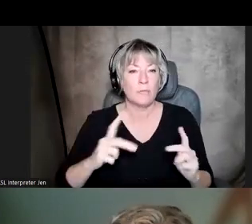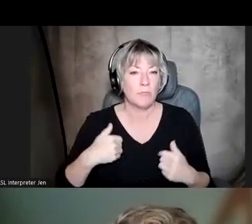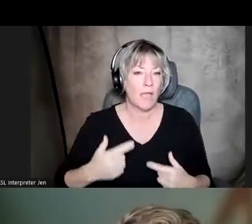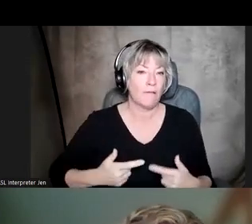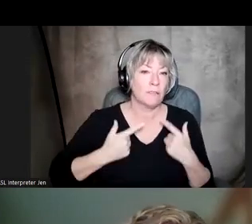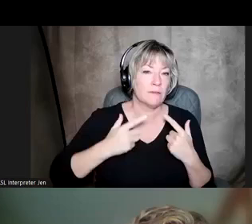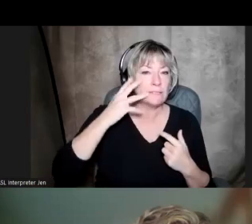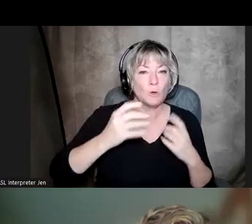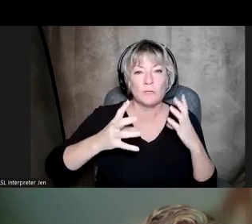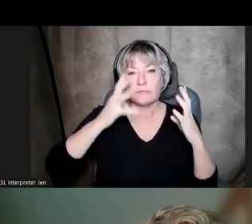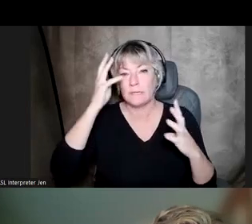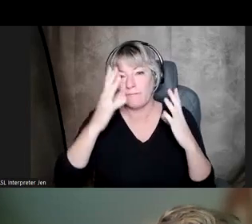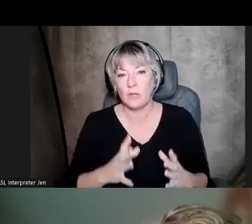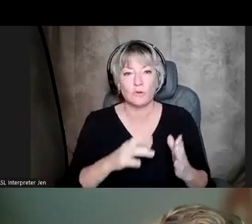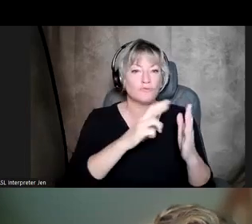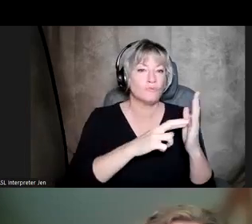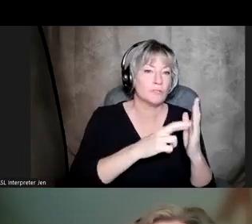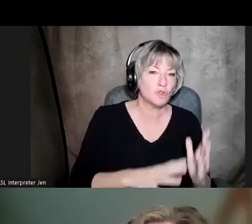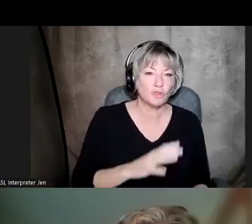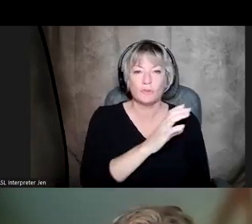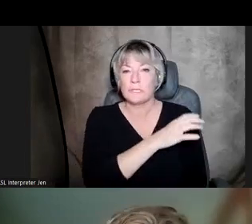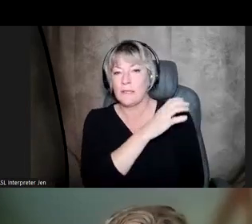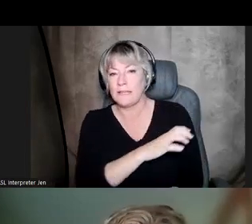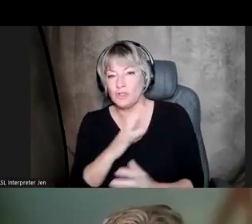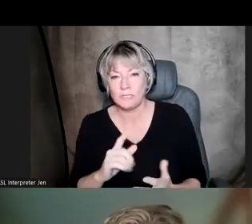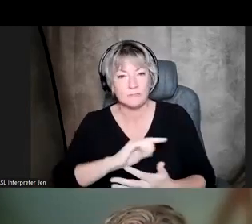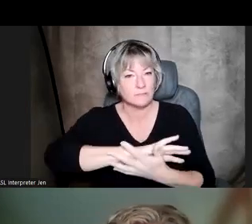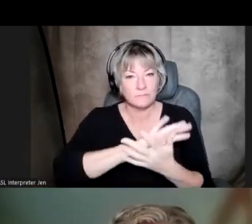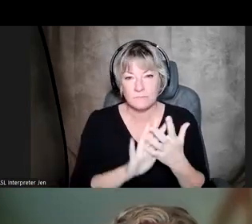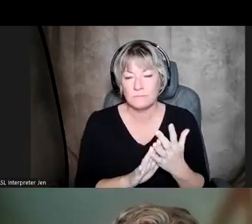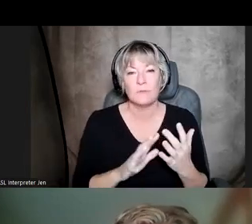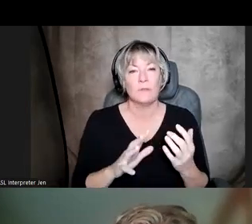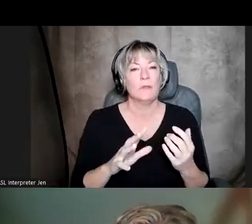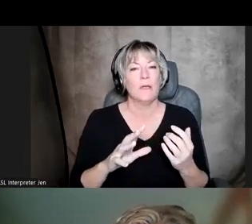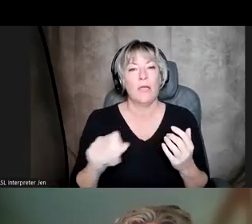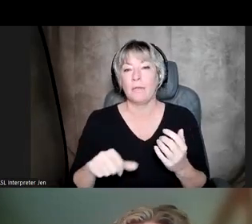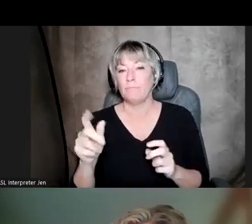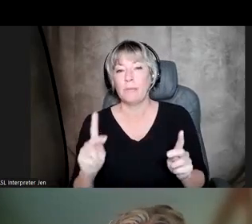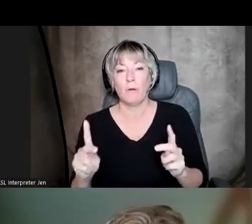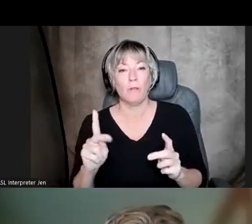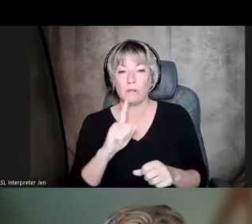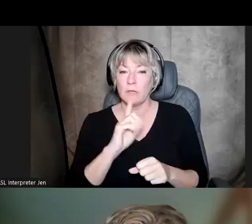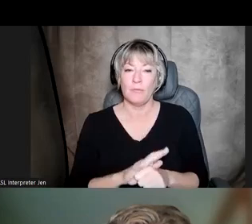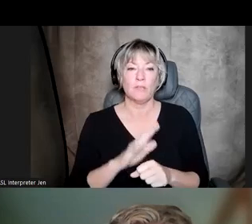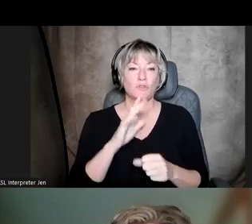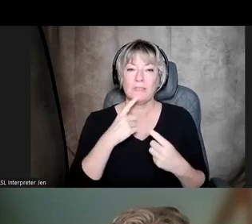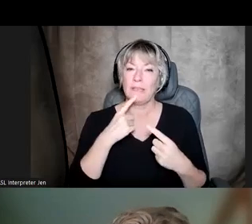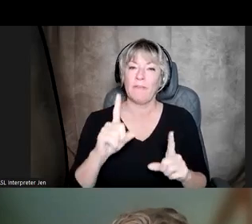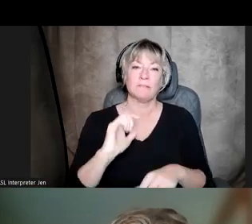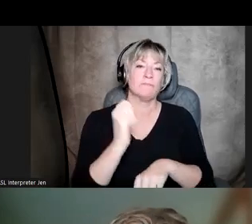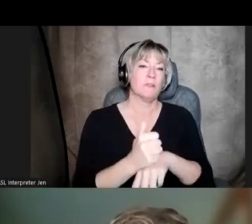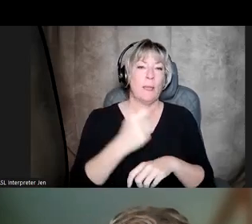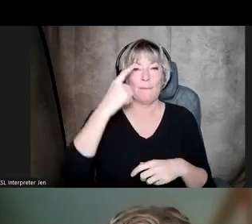researchers, clinicians, and those committed to the effective implementation of digital mental health